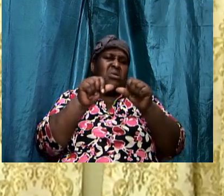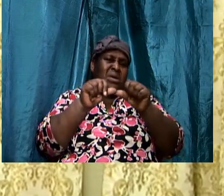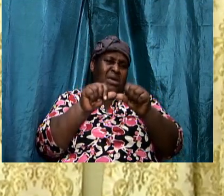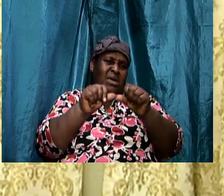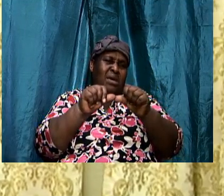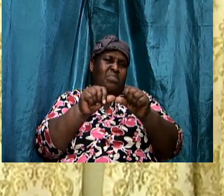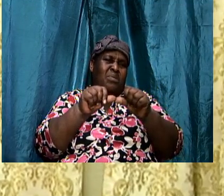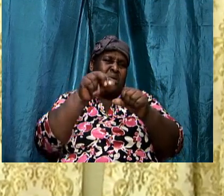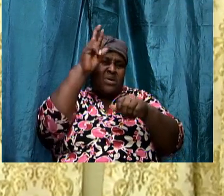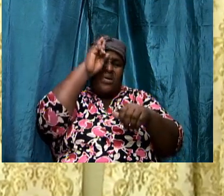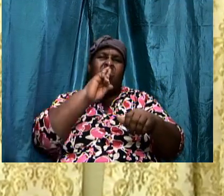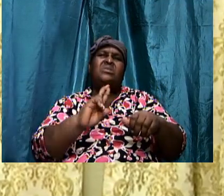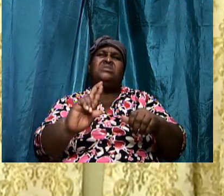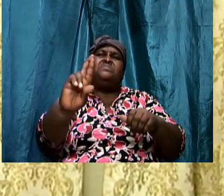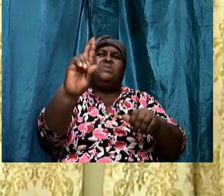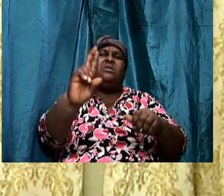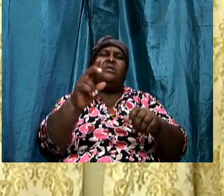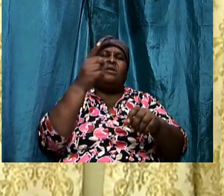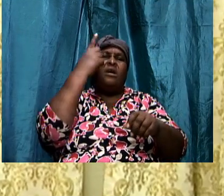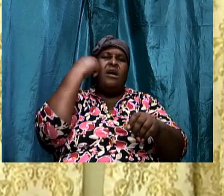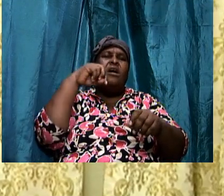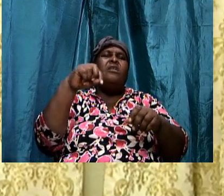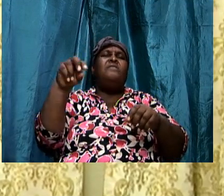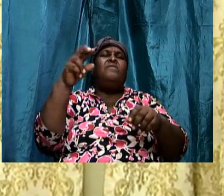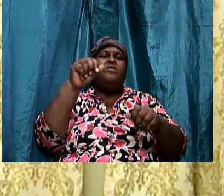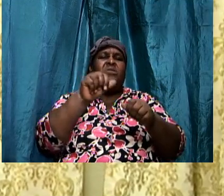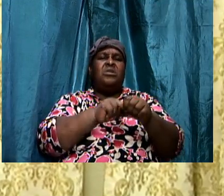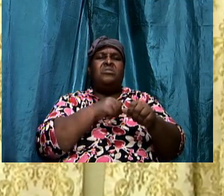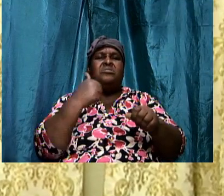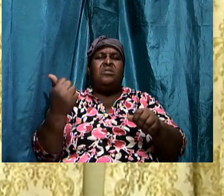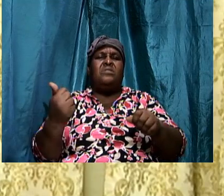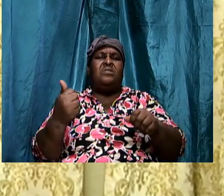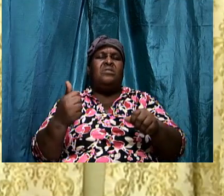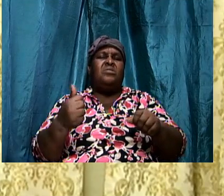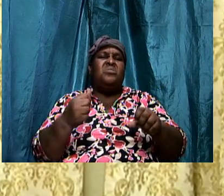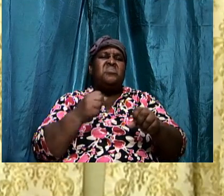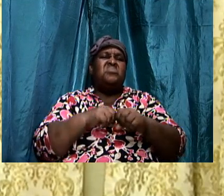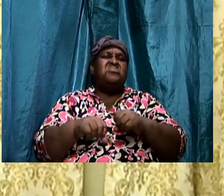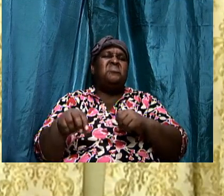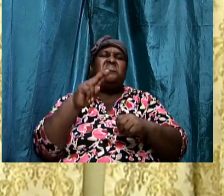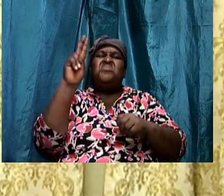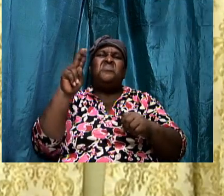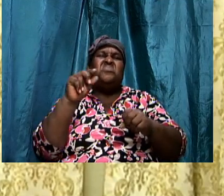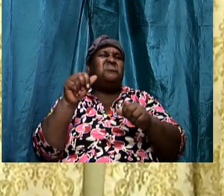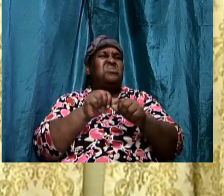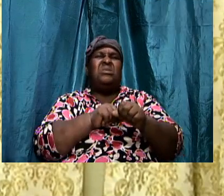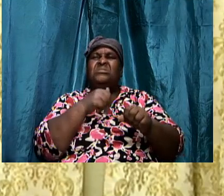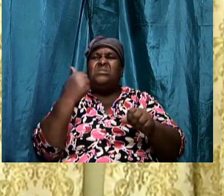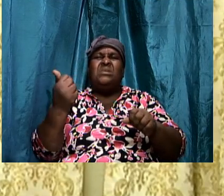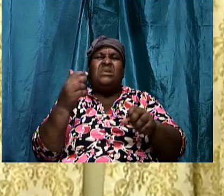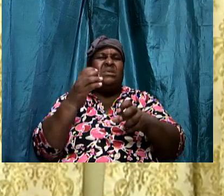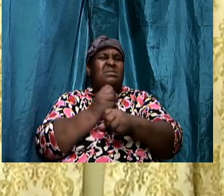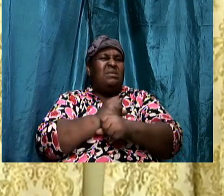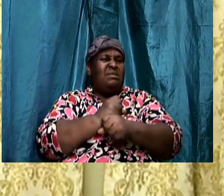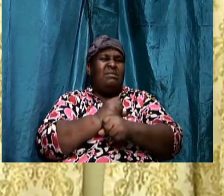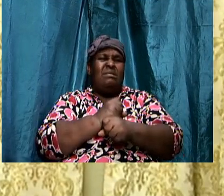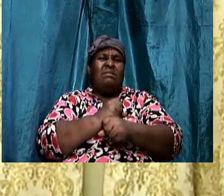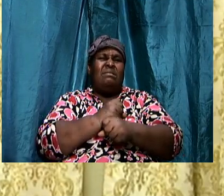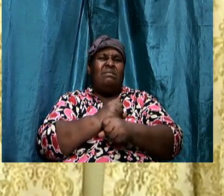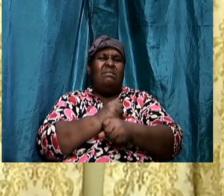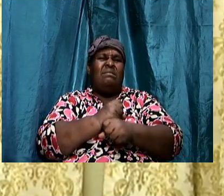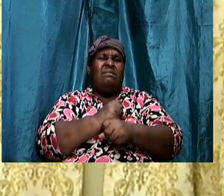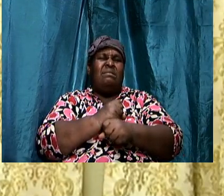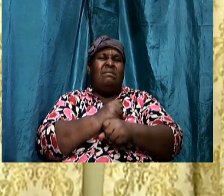We have become so acclimatized to each other. That we now take each other for granted. That